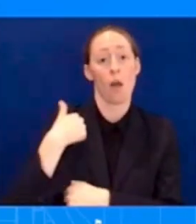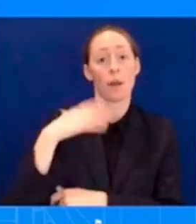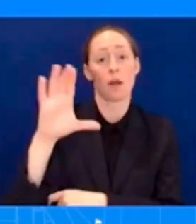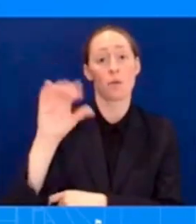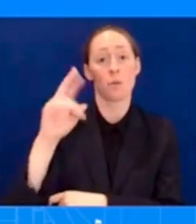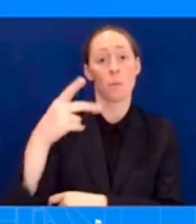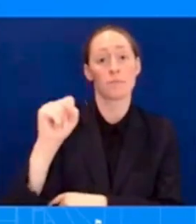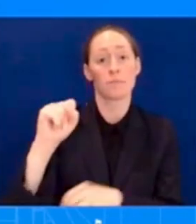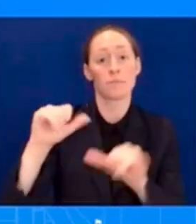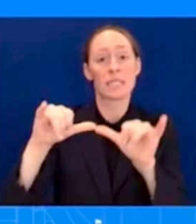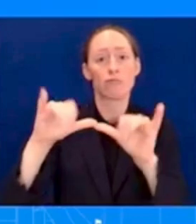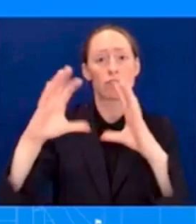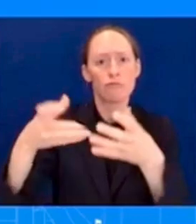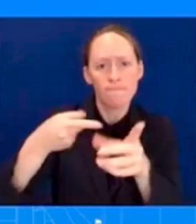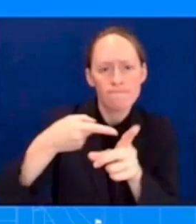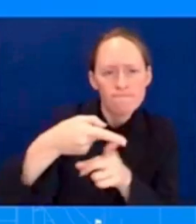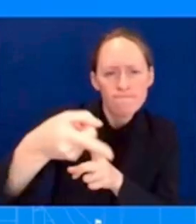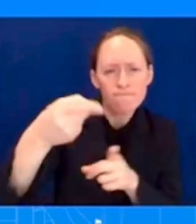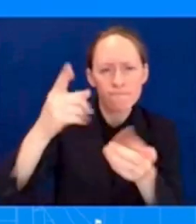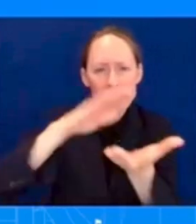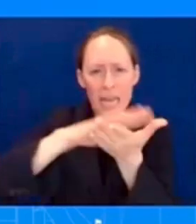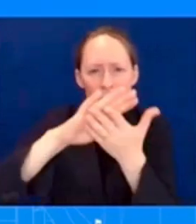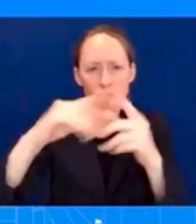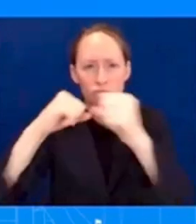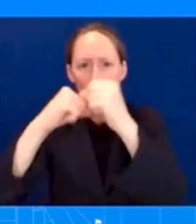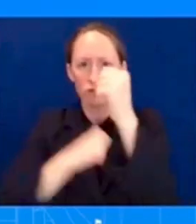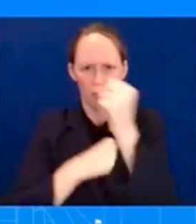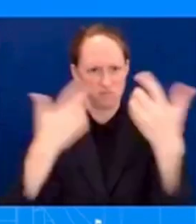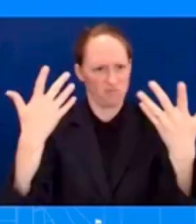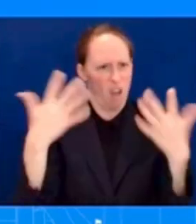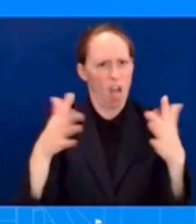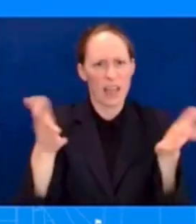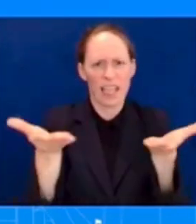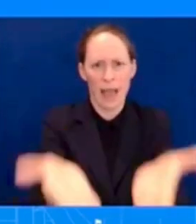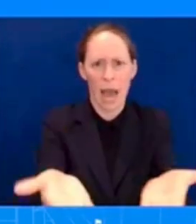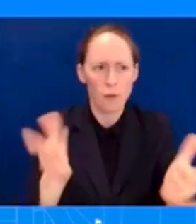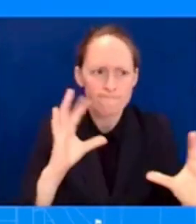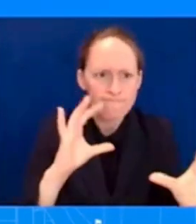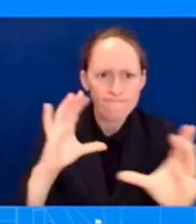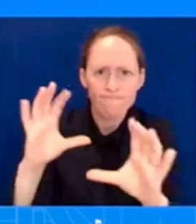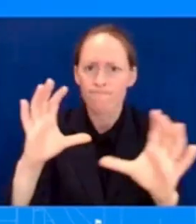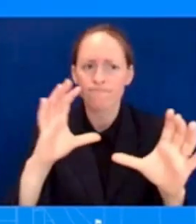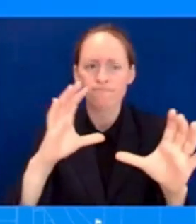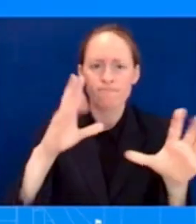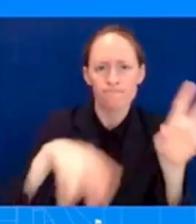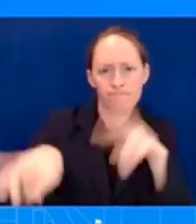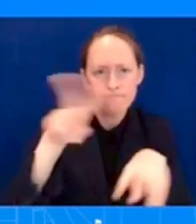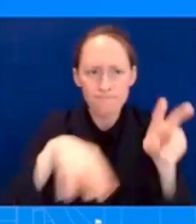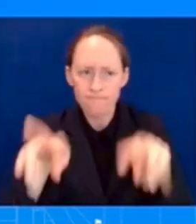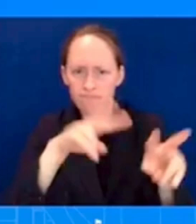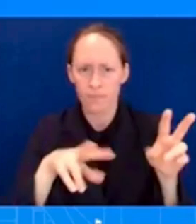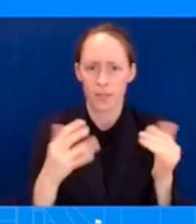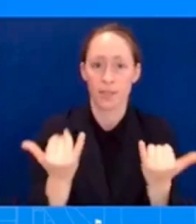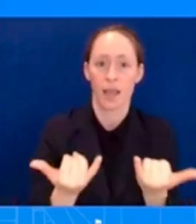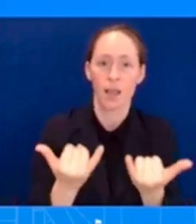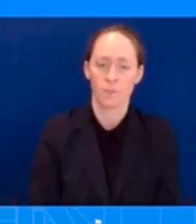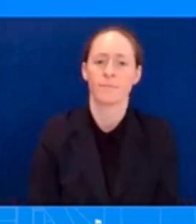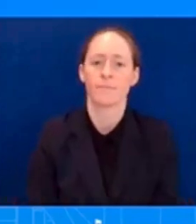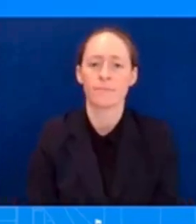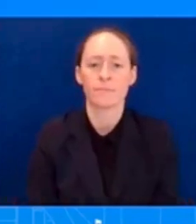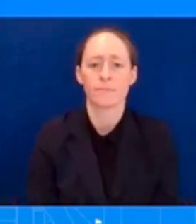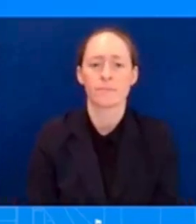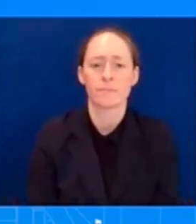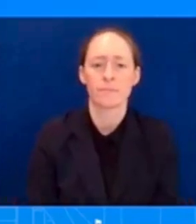understand what resources he needs and we will bring in whatever federal partner we can to support that very nice that we have a large military